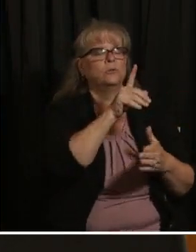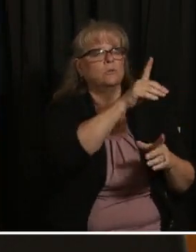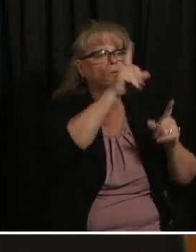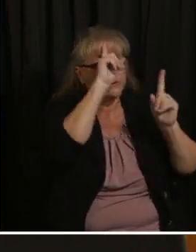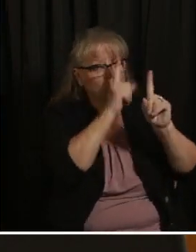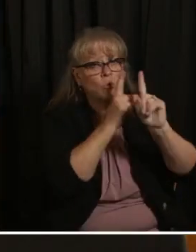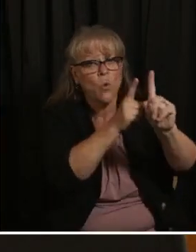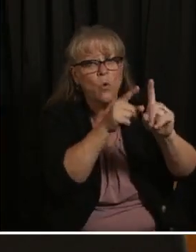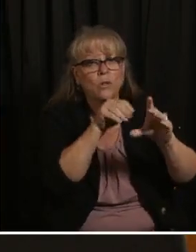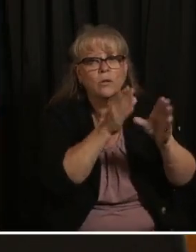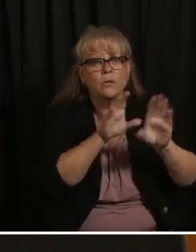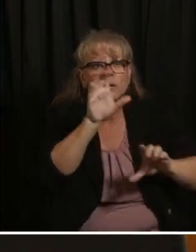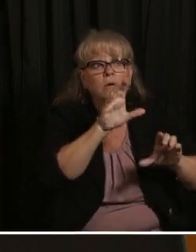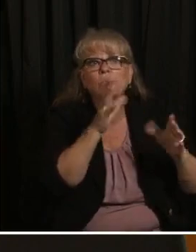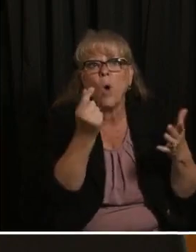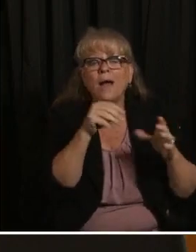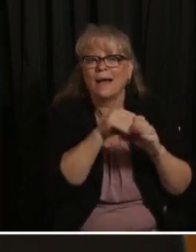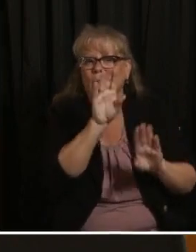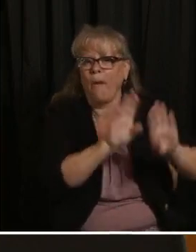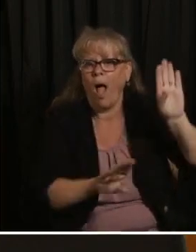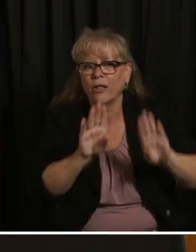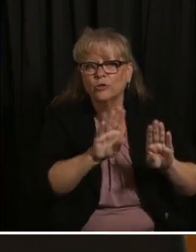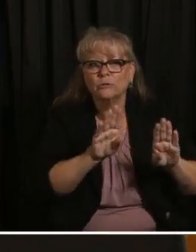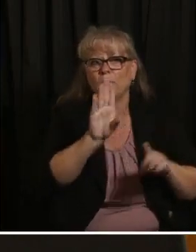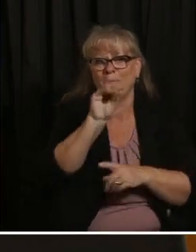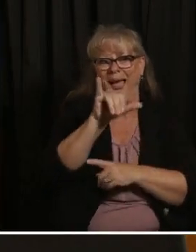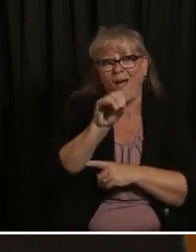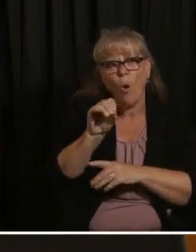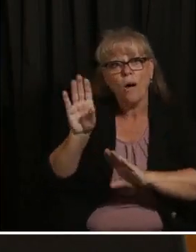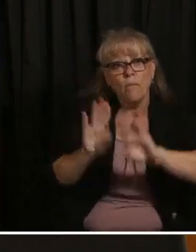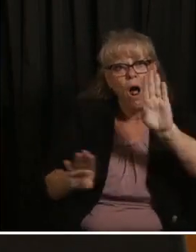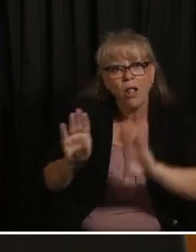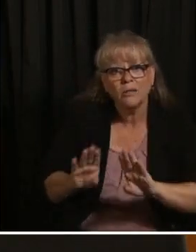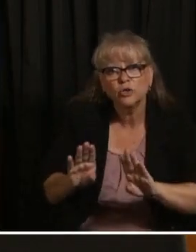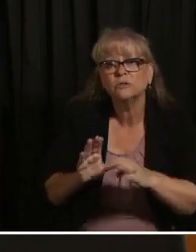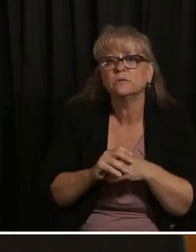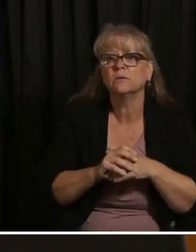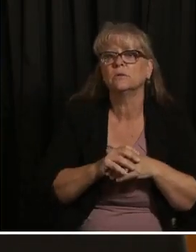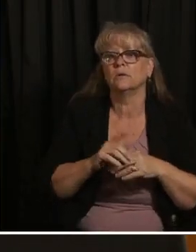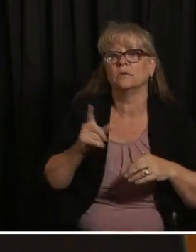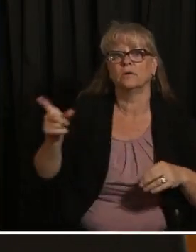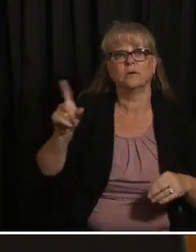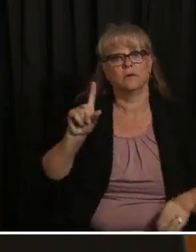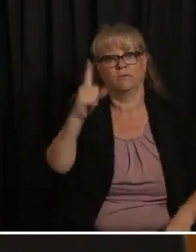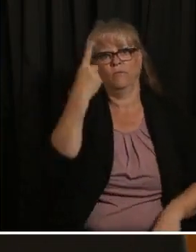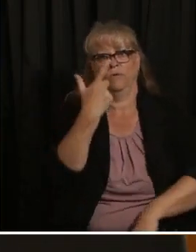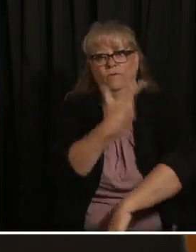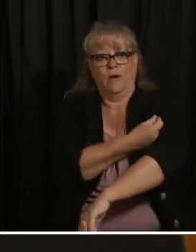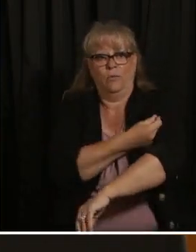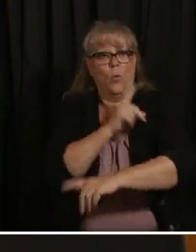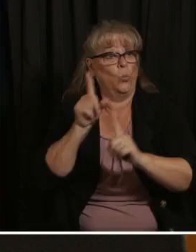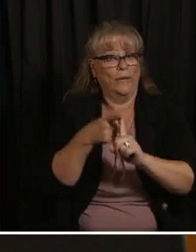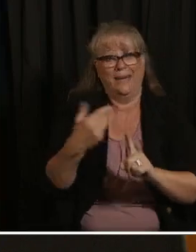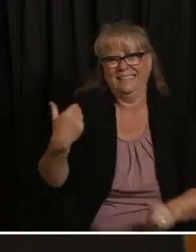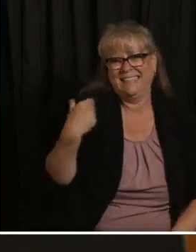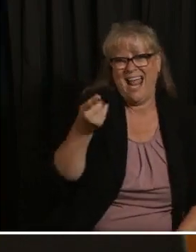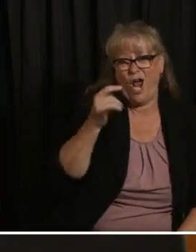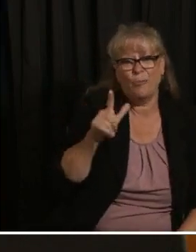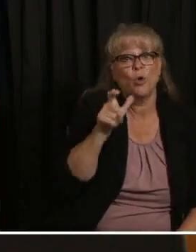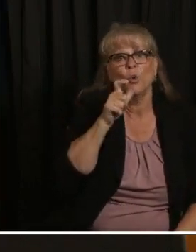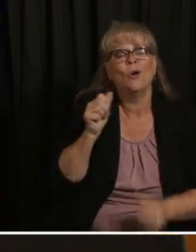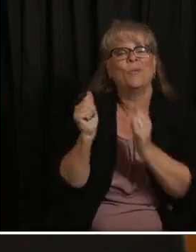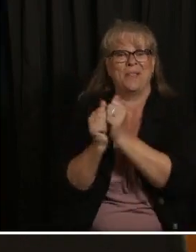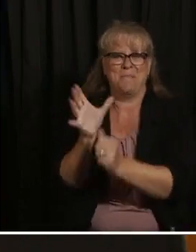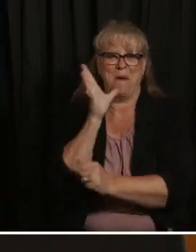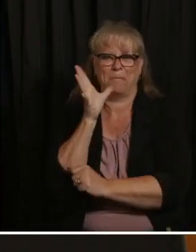or biotech Sabine got her first dose with her mom back in April she was eligible with 16 and up she was